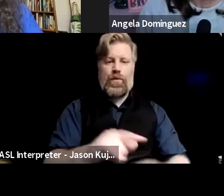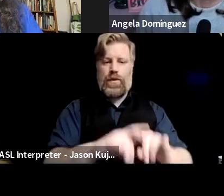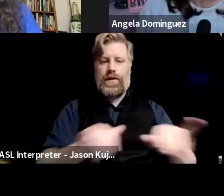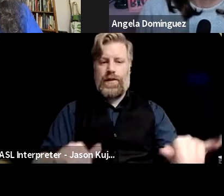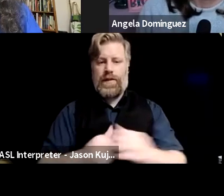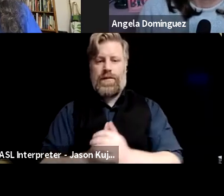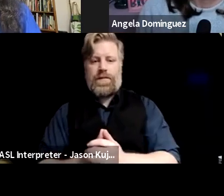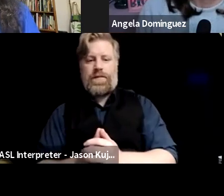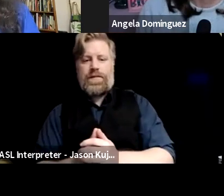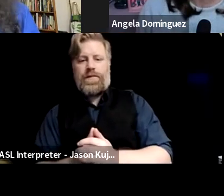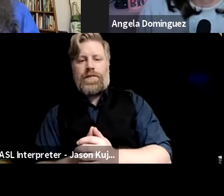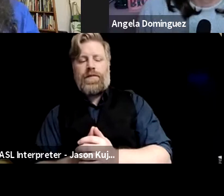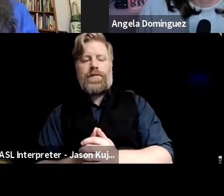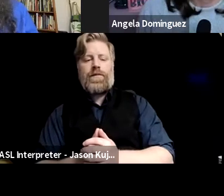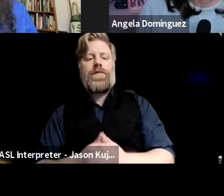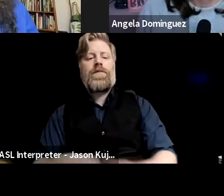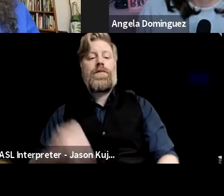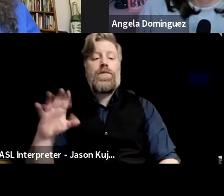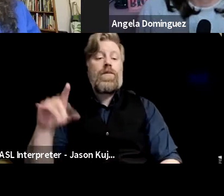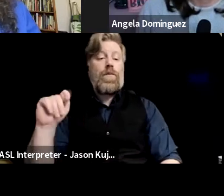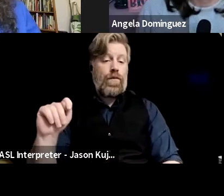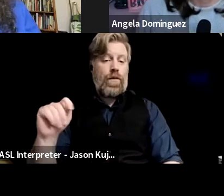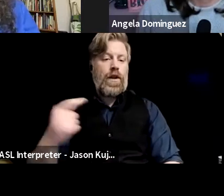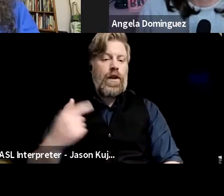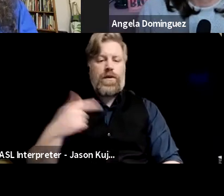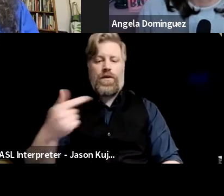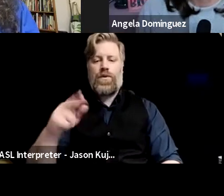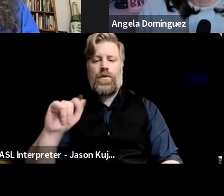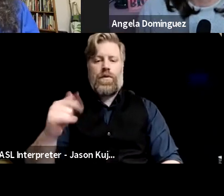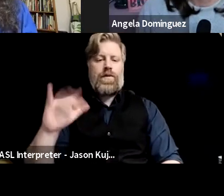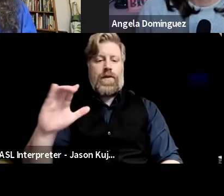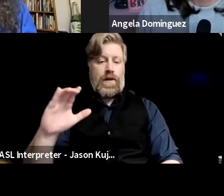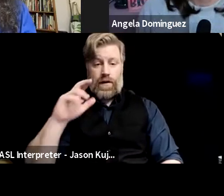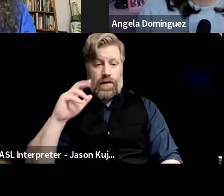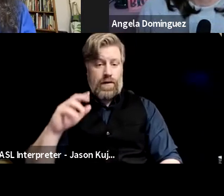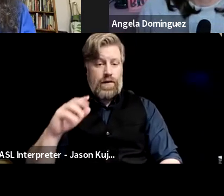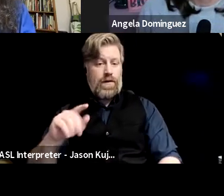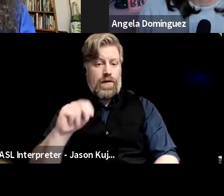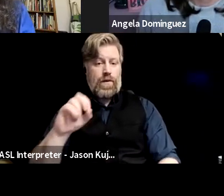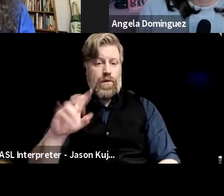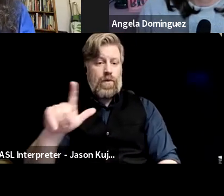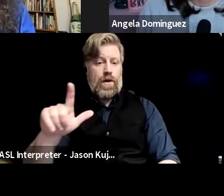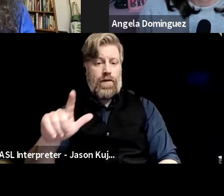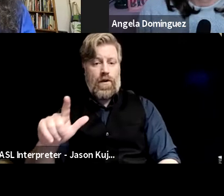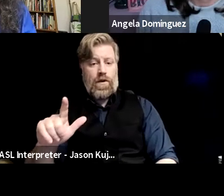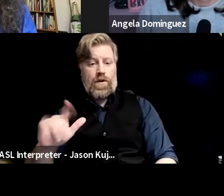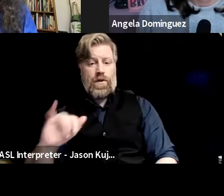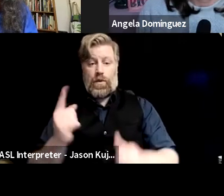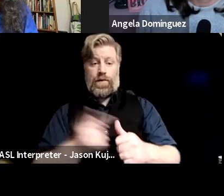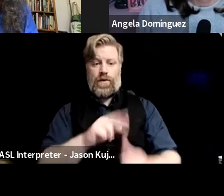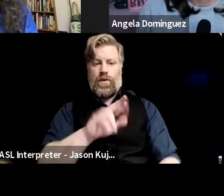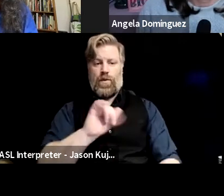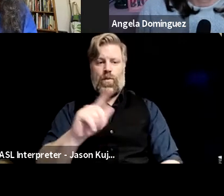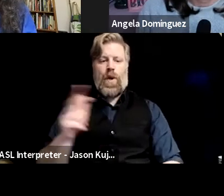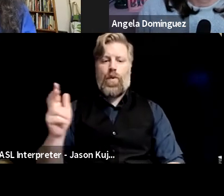the Spanish version as well. Then in October, the graphic novel, the first and the graphic novel series that I'm doing with Raul, the third Raul